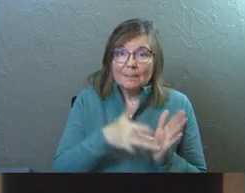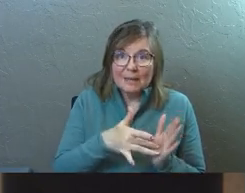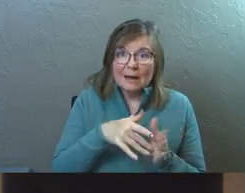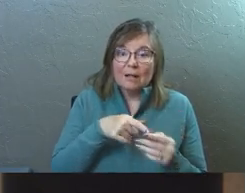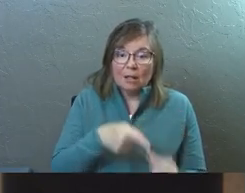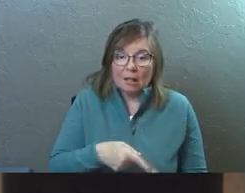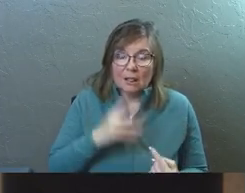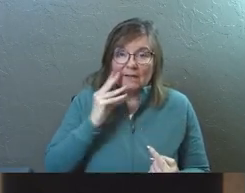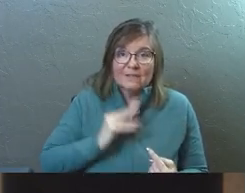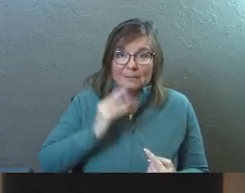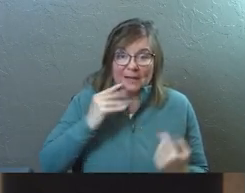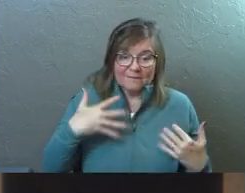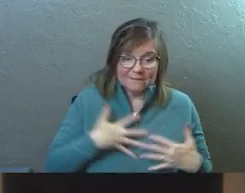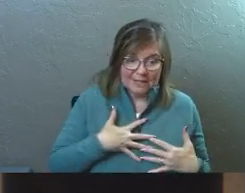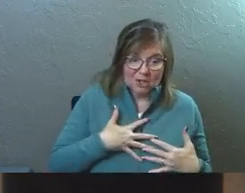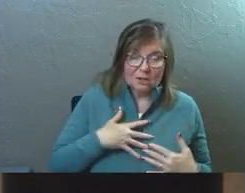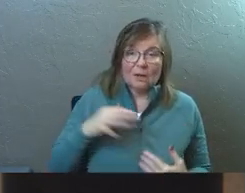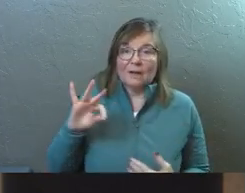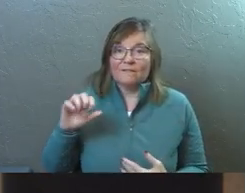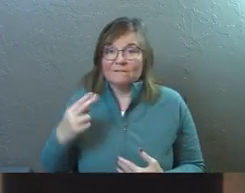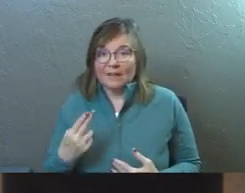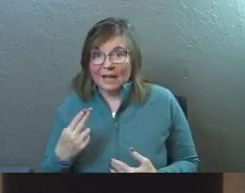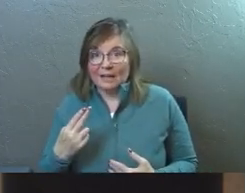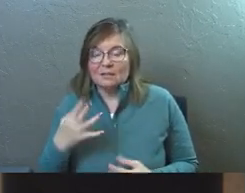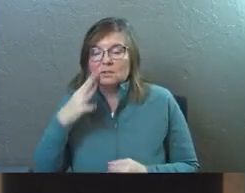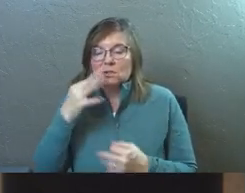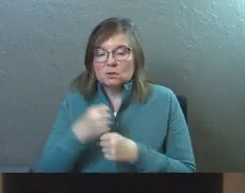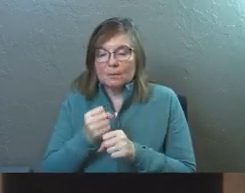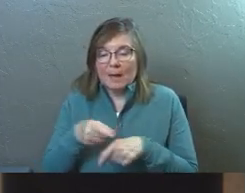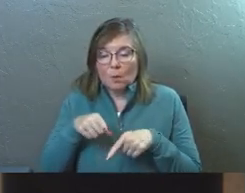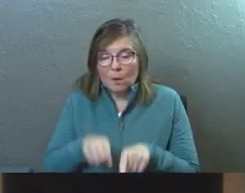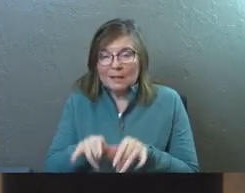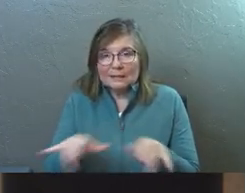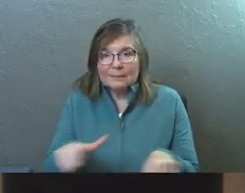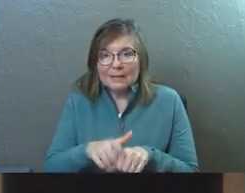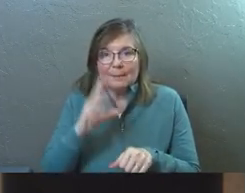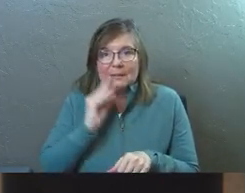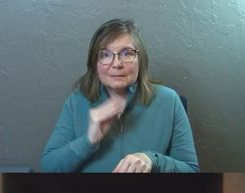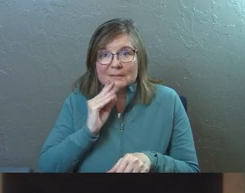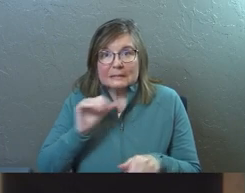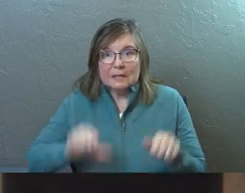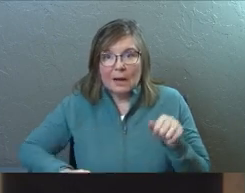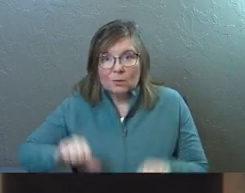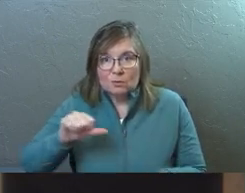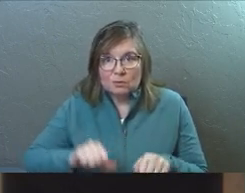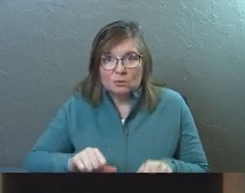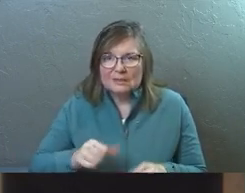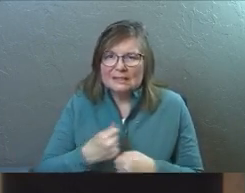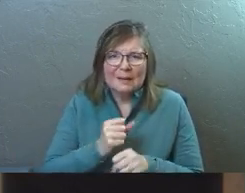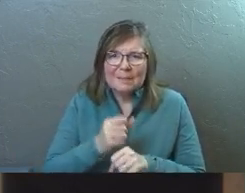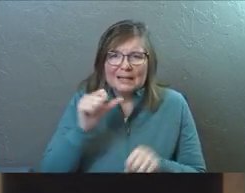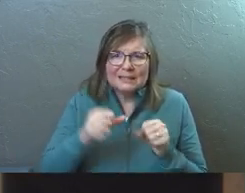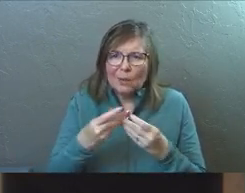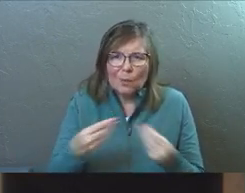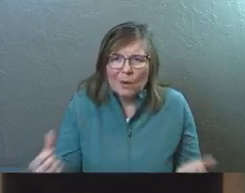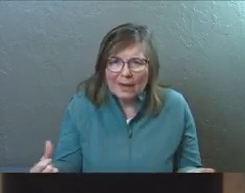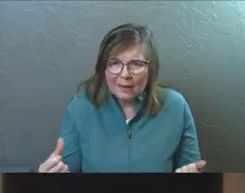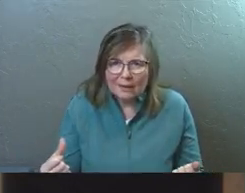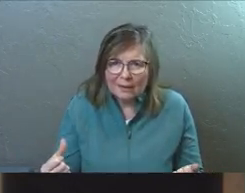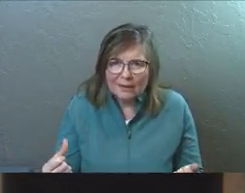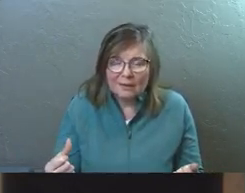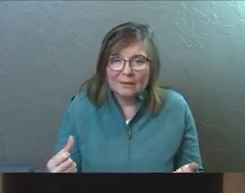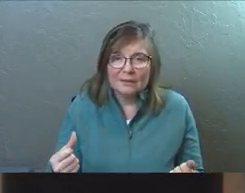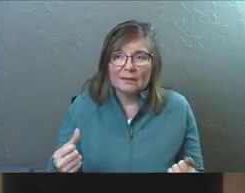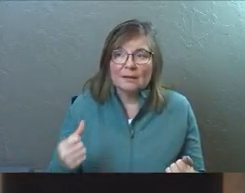midst of fear. Faith is the decision you make in the midst of doubts. It doesn't make your doubts go away.